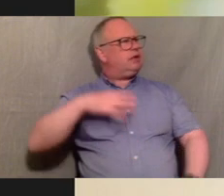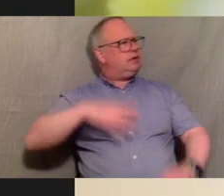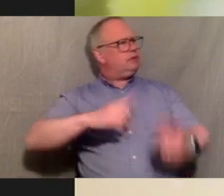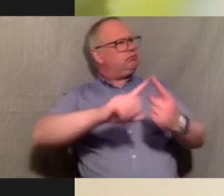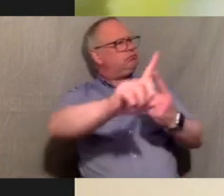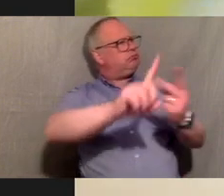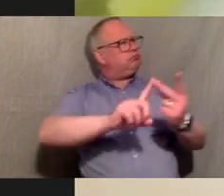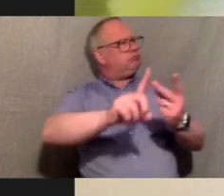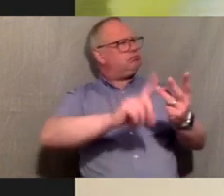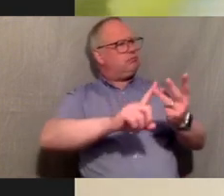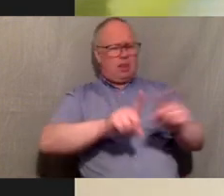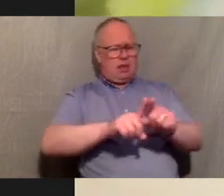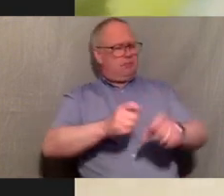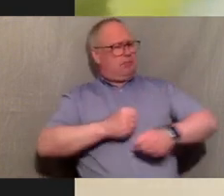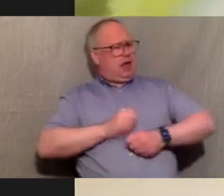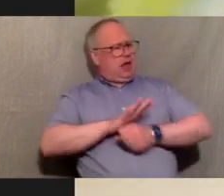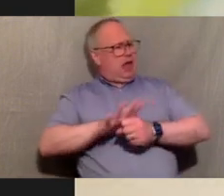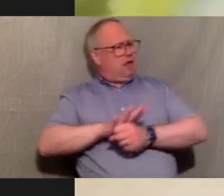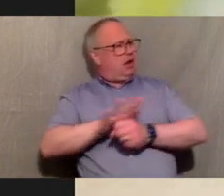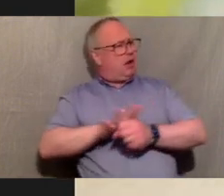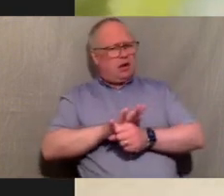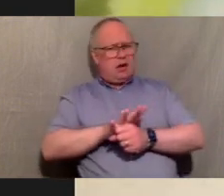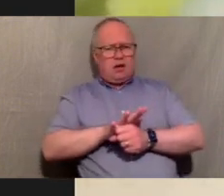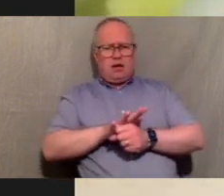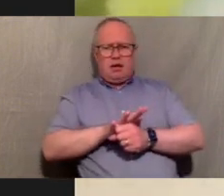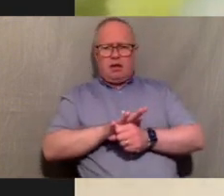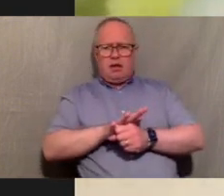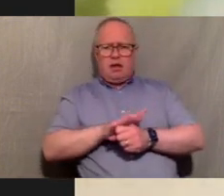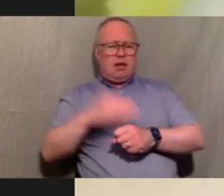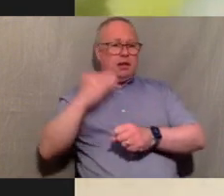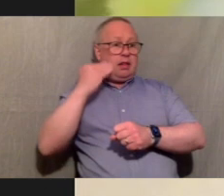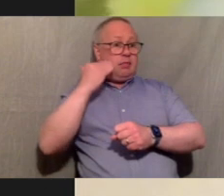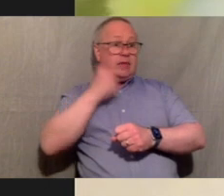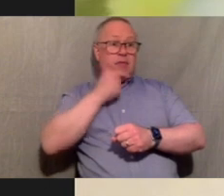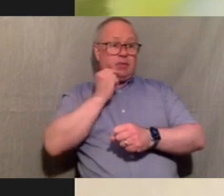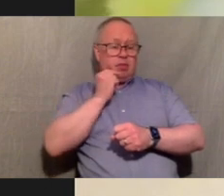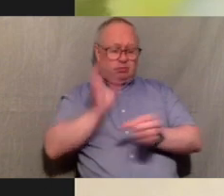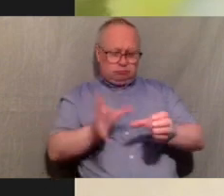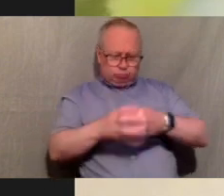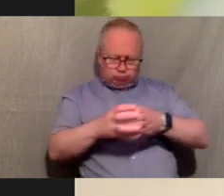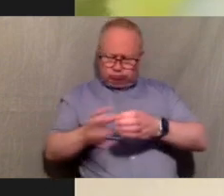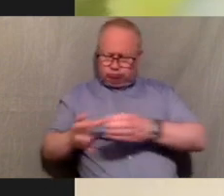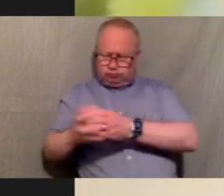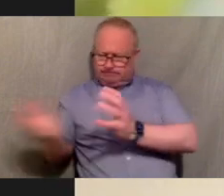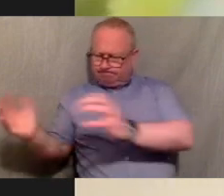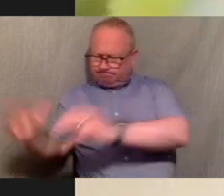area because we get a lot of places black people are kind of populated in the same place and it's one of those things about the distribution of people and the distribution